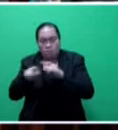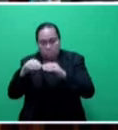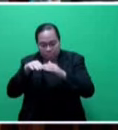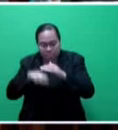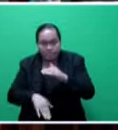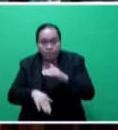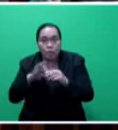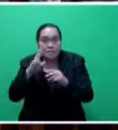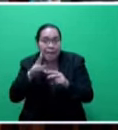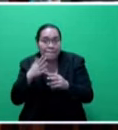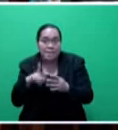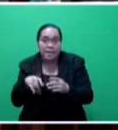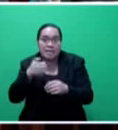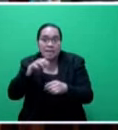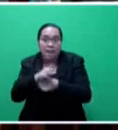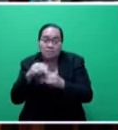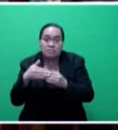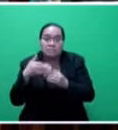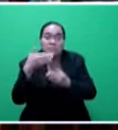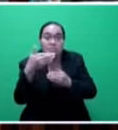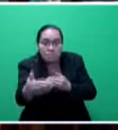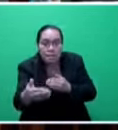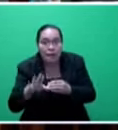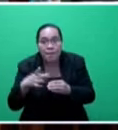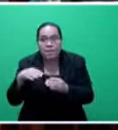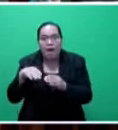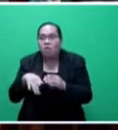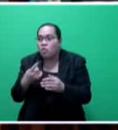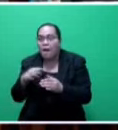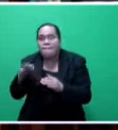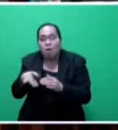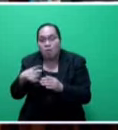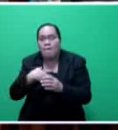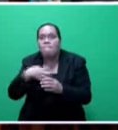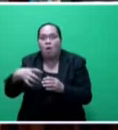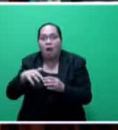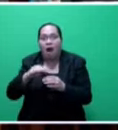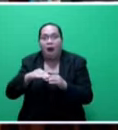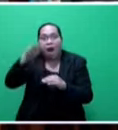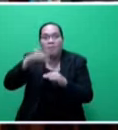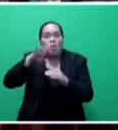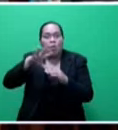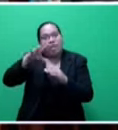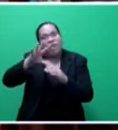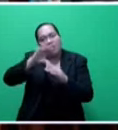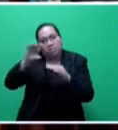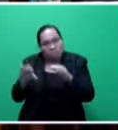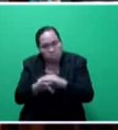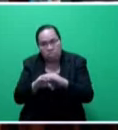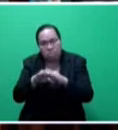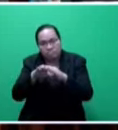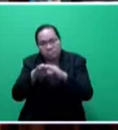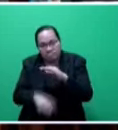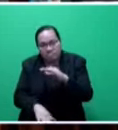given the crisis that we have, that the poverty rate could reach about 50 percent. Those 20 percent on the margins of the poverty line